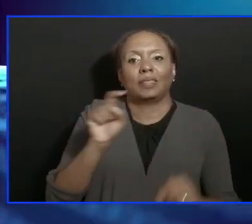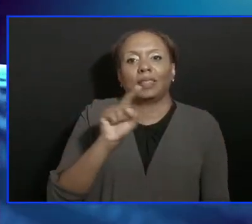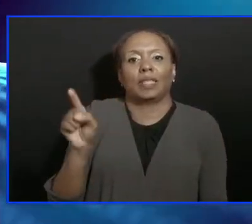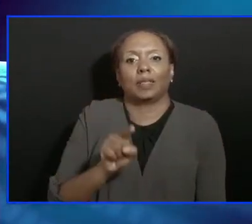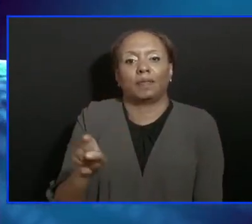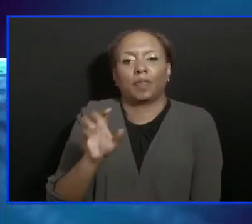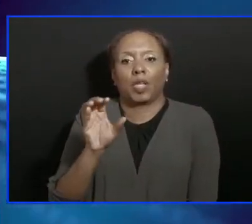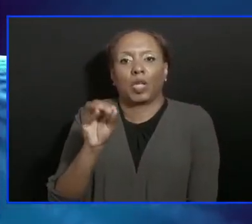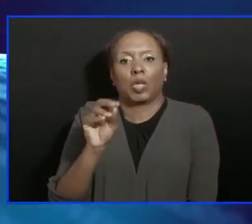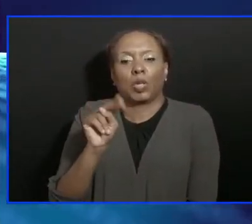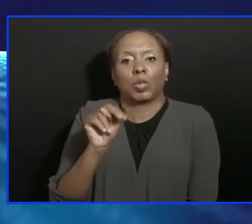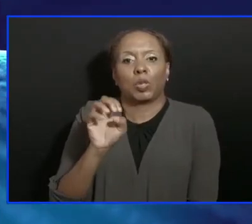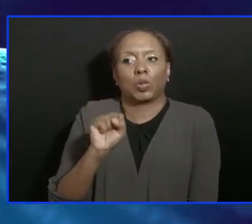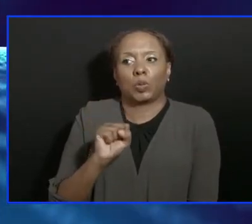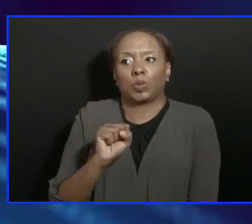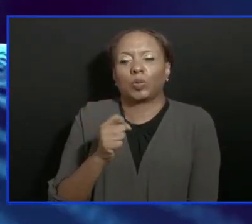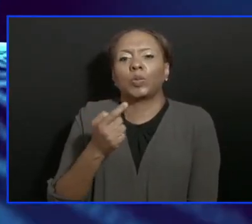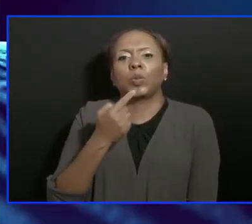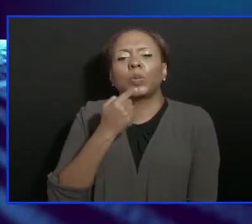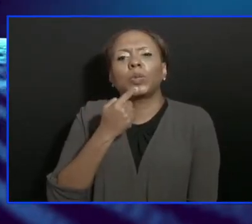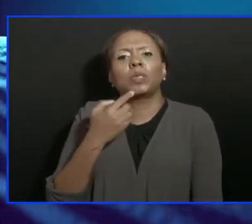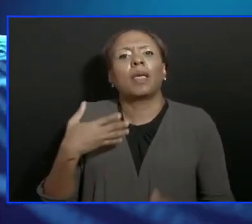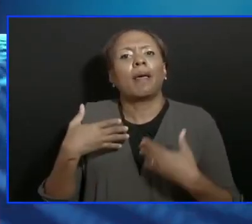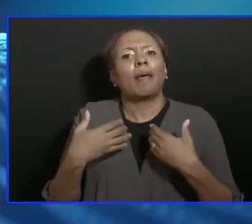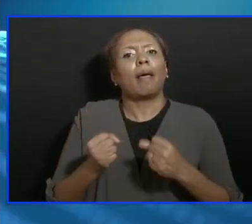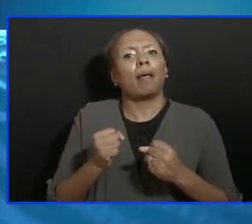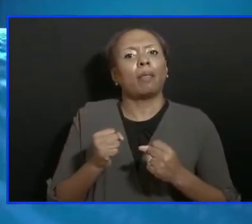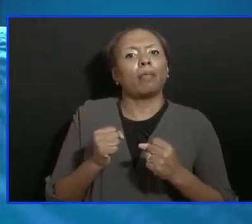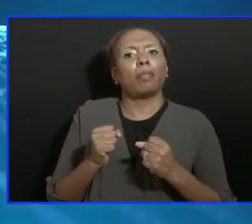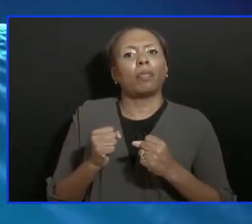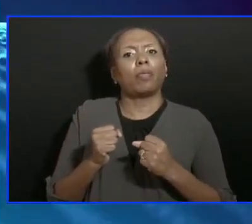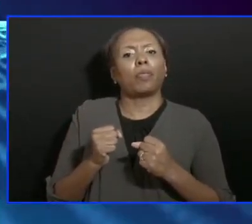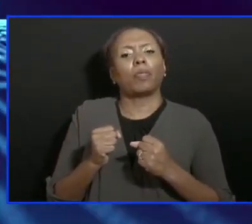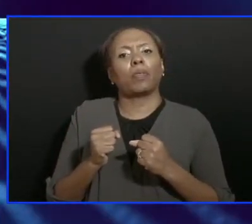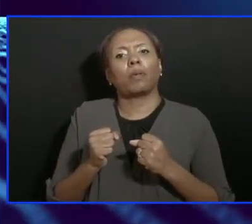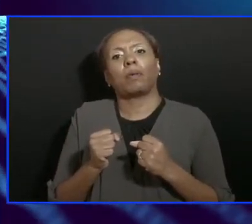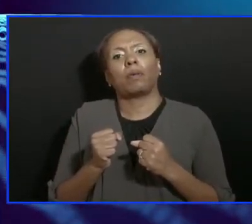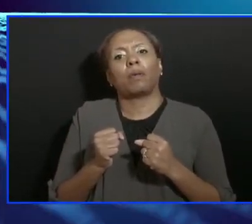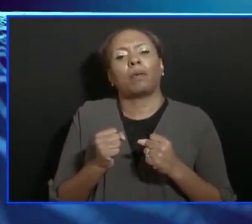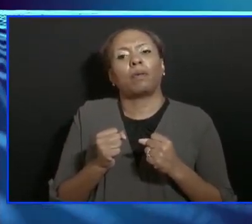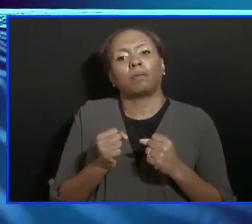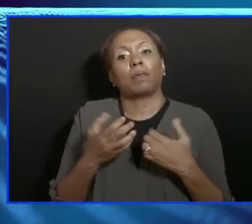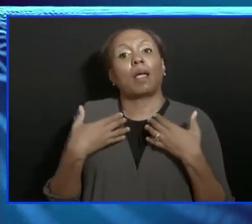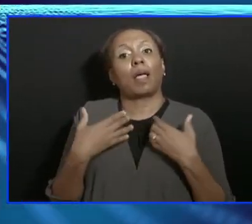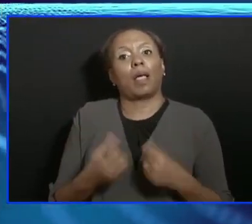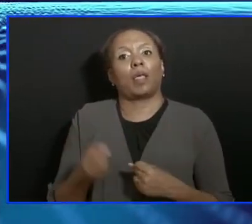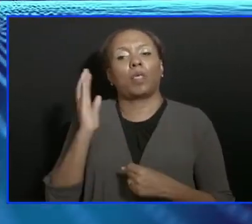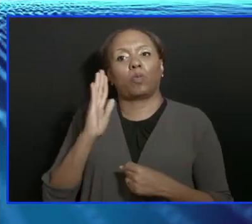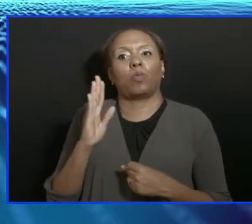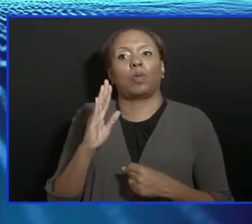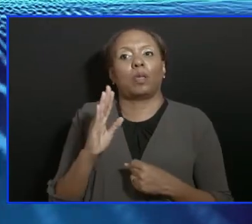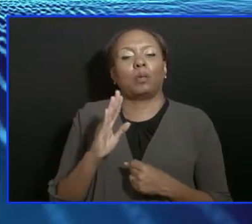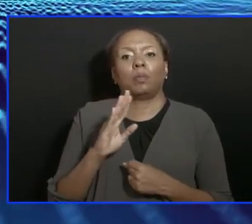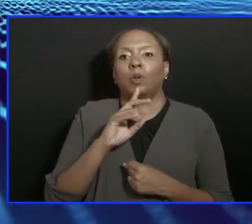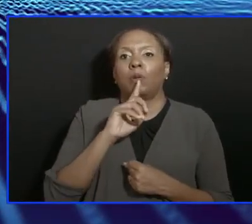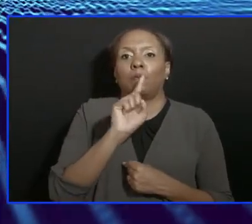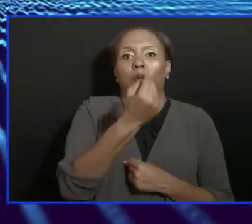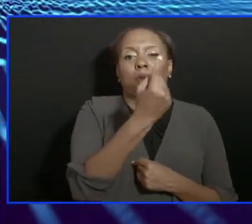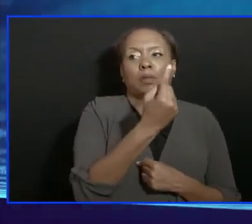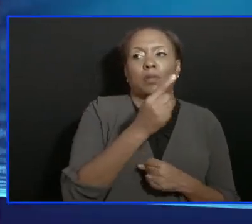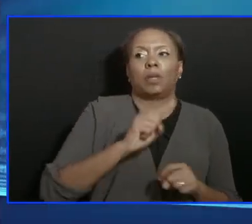sector will be the first in the series to come. However, the business community has